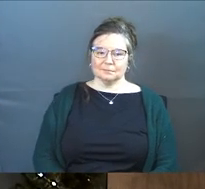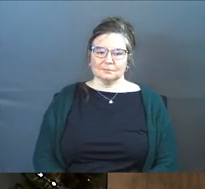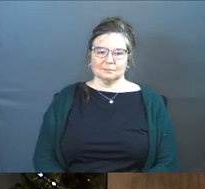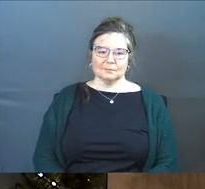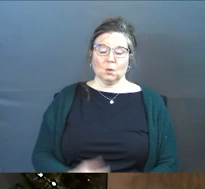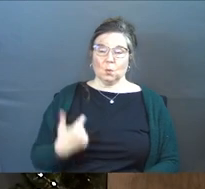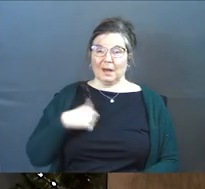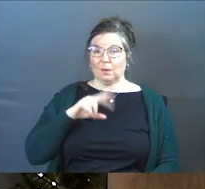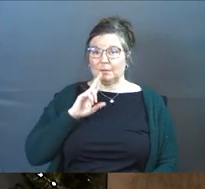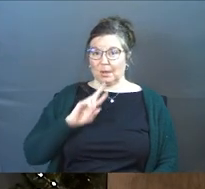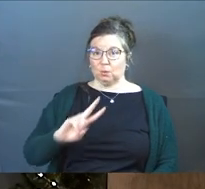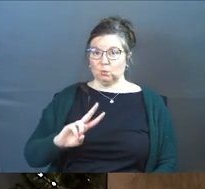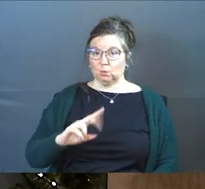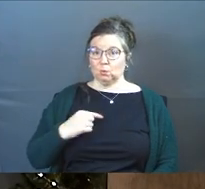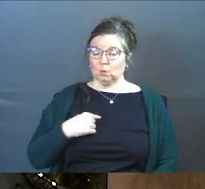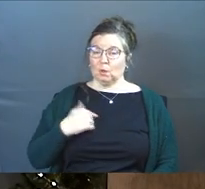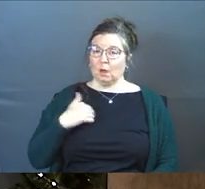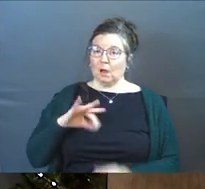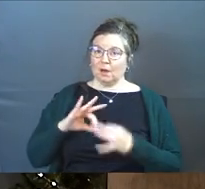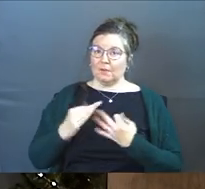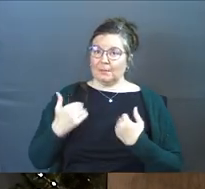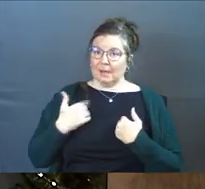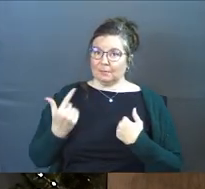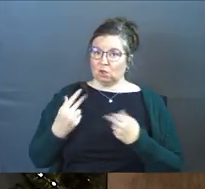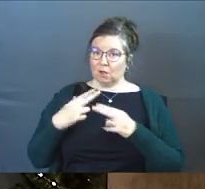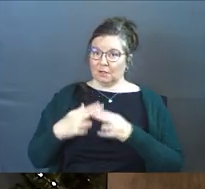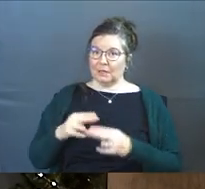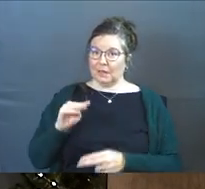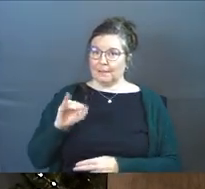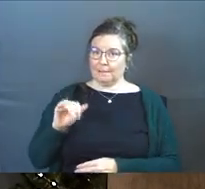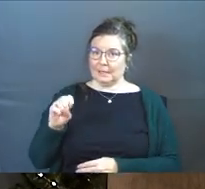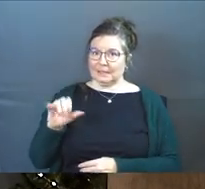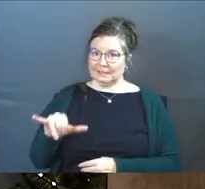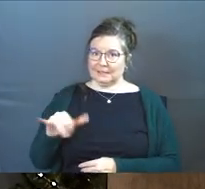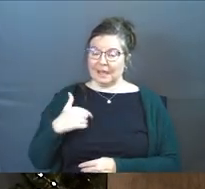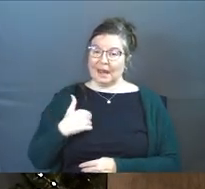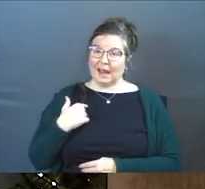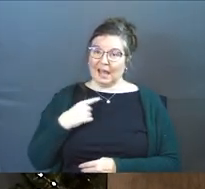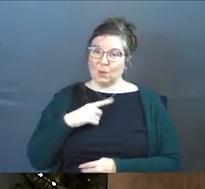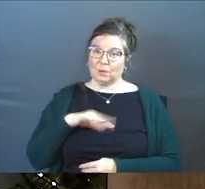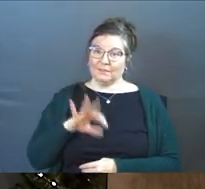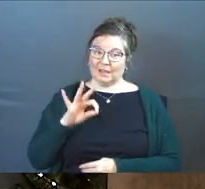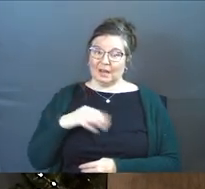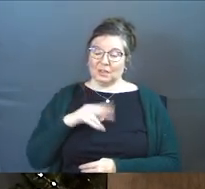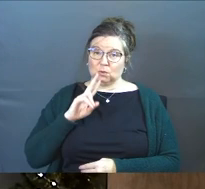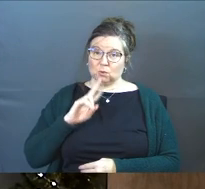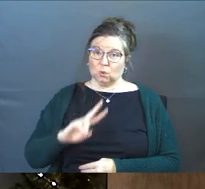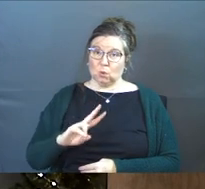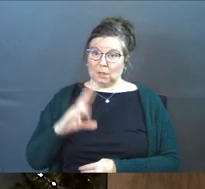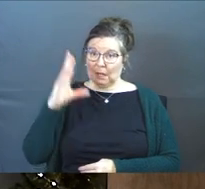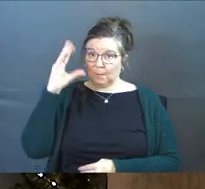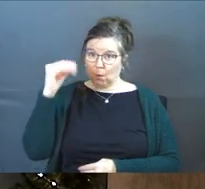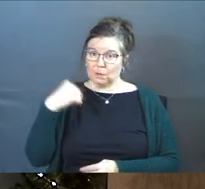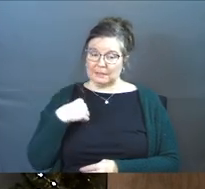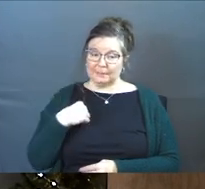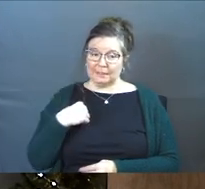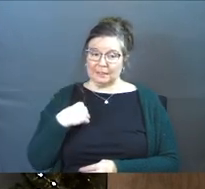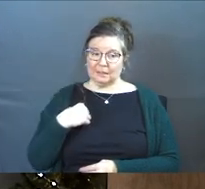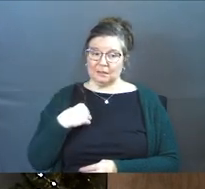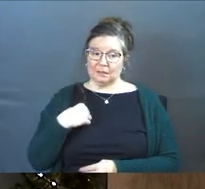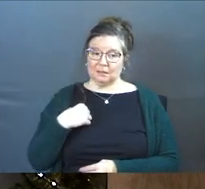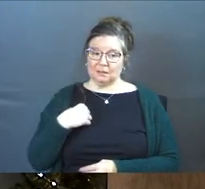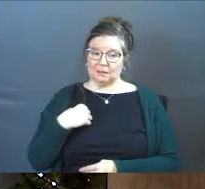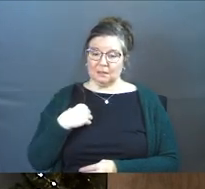When I was about two years old, our family had a dog named Missy. And I was found as a two-year-old little boy to be